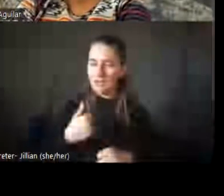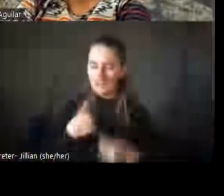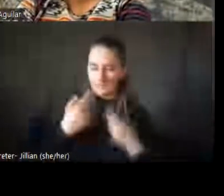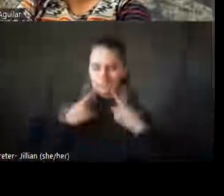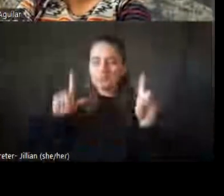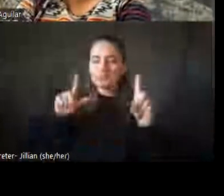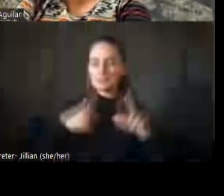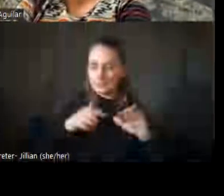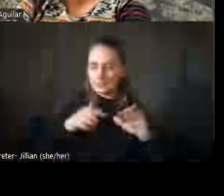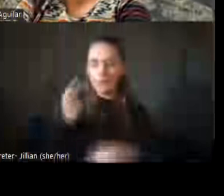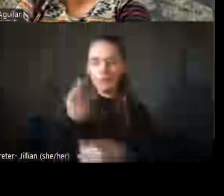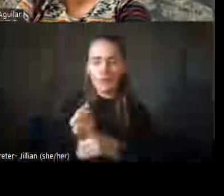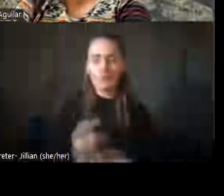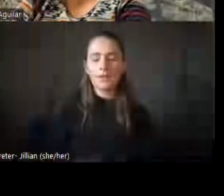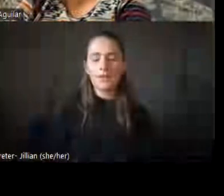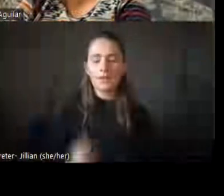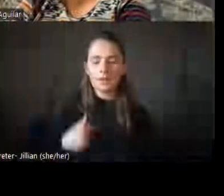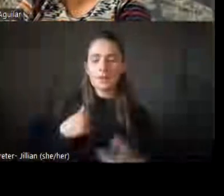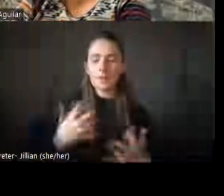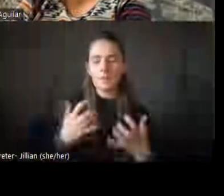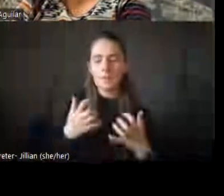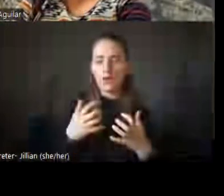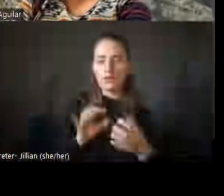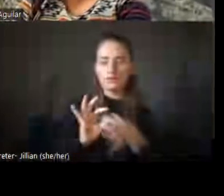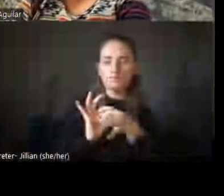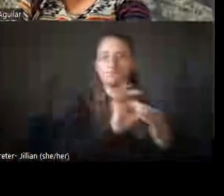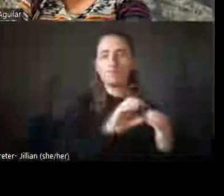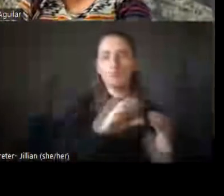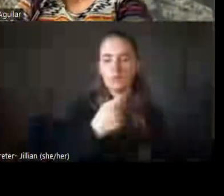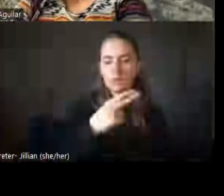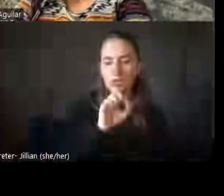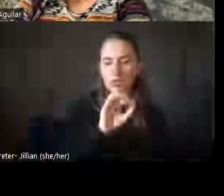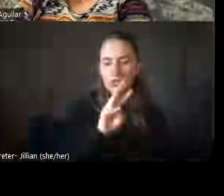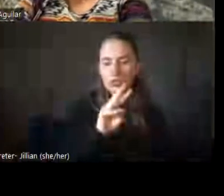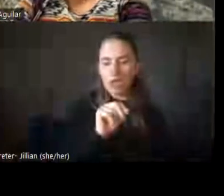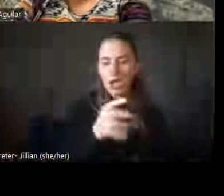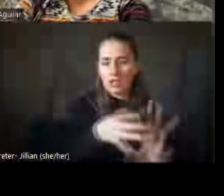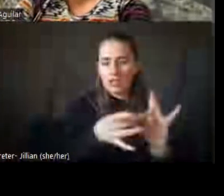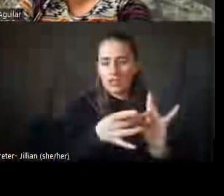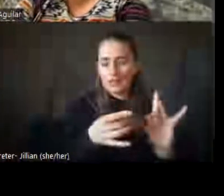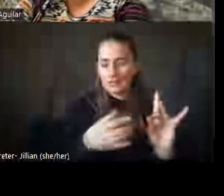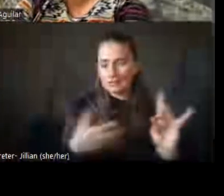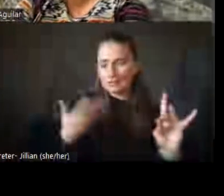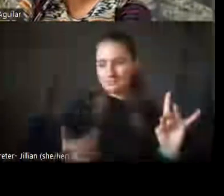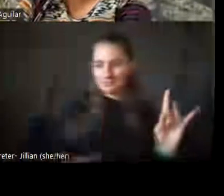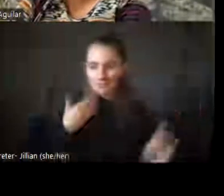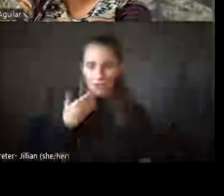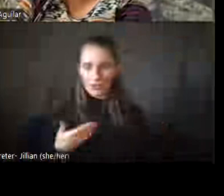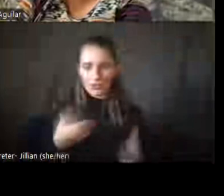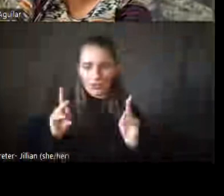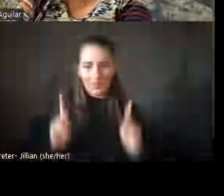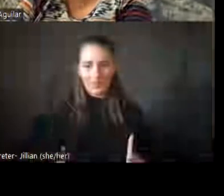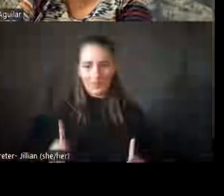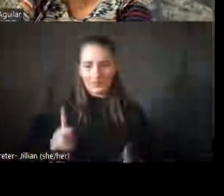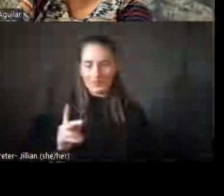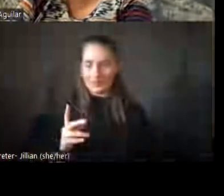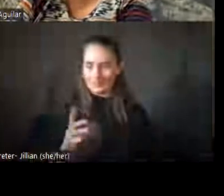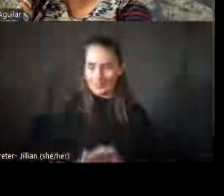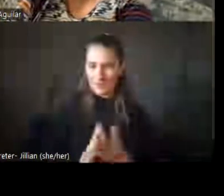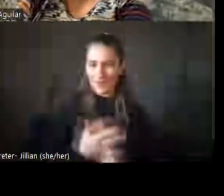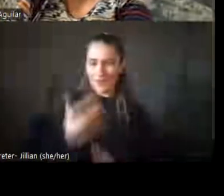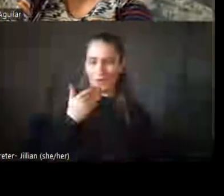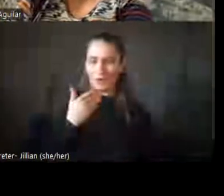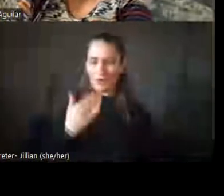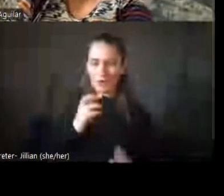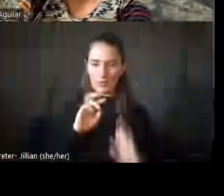want to kind of reiterate what Sean said as being like a good person, you know, and being that good role model for them